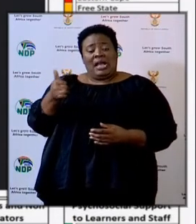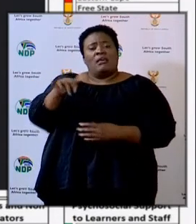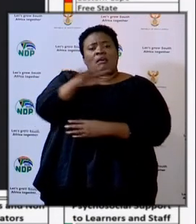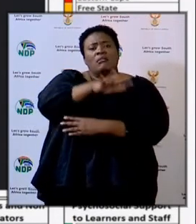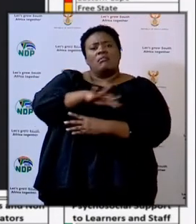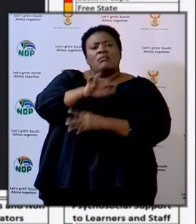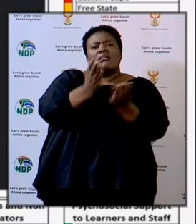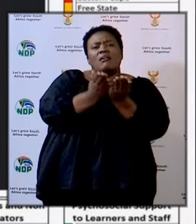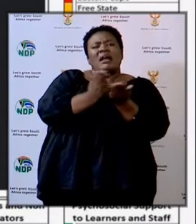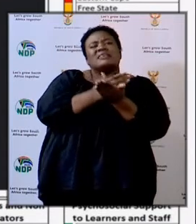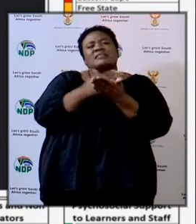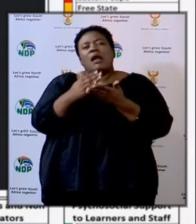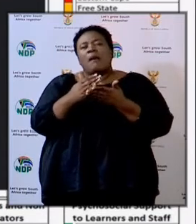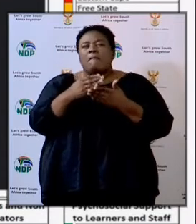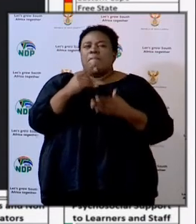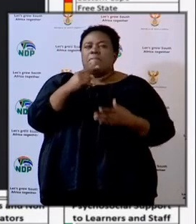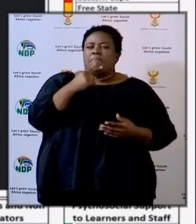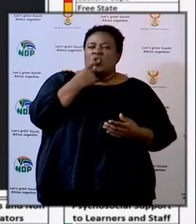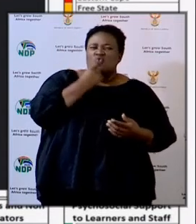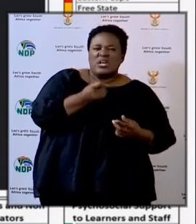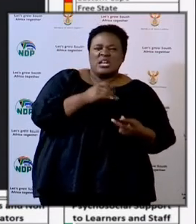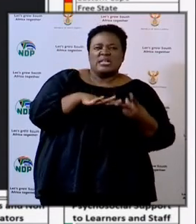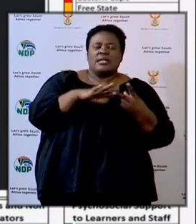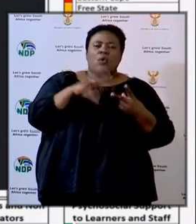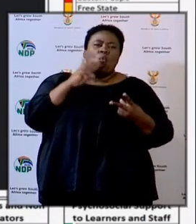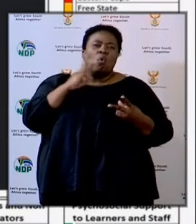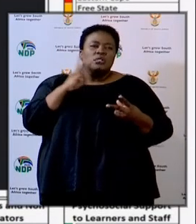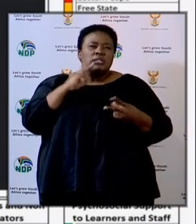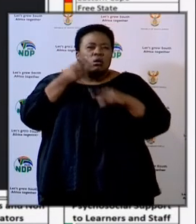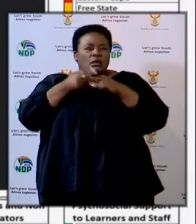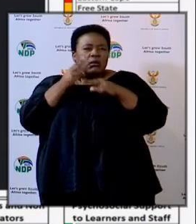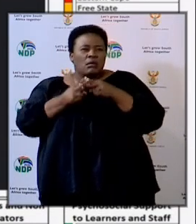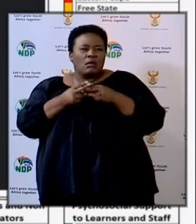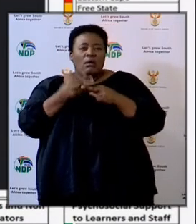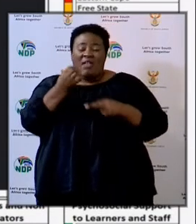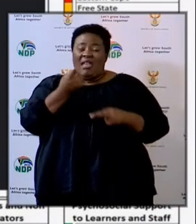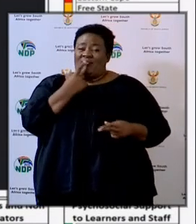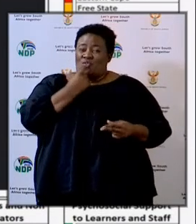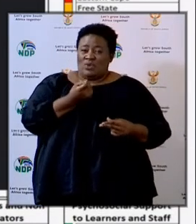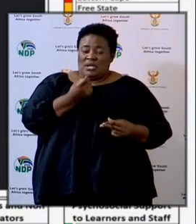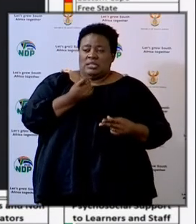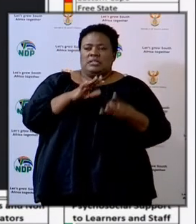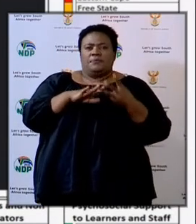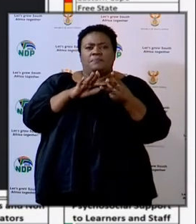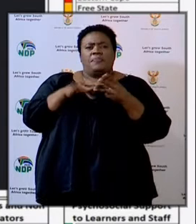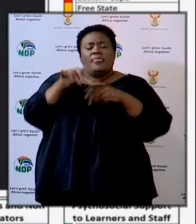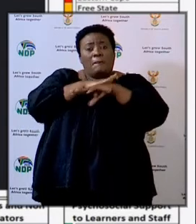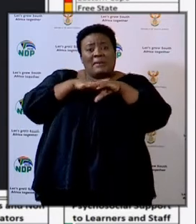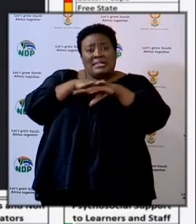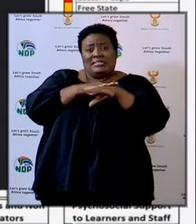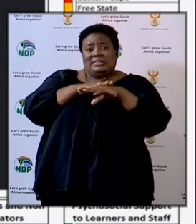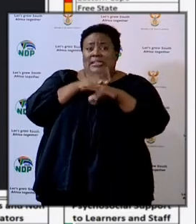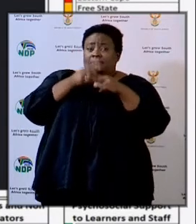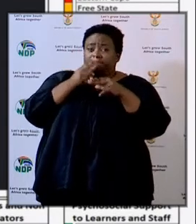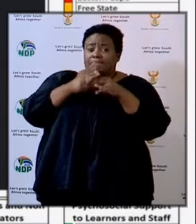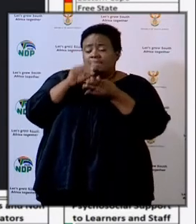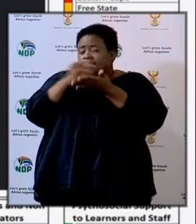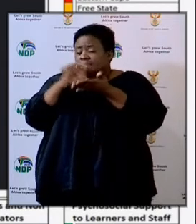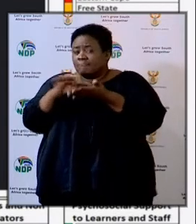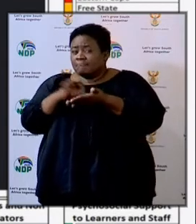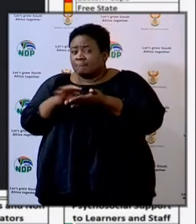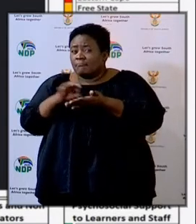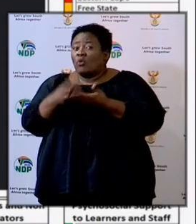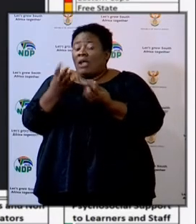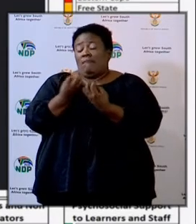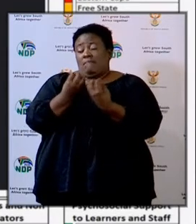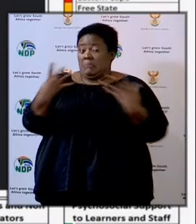there are a number of rates. Under water and sanitation, you've got rate. Under basic sanitation and hygiene